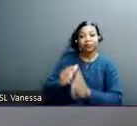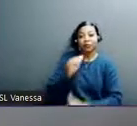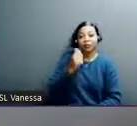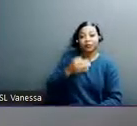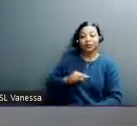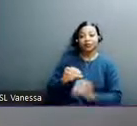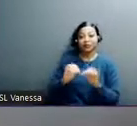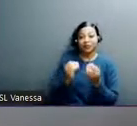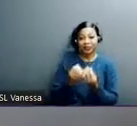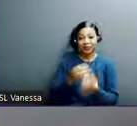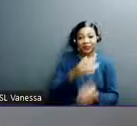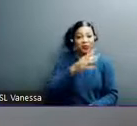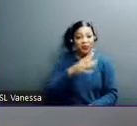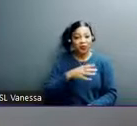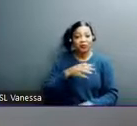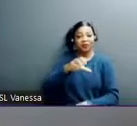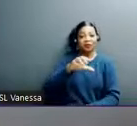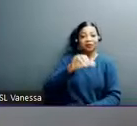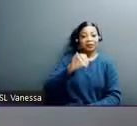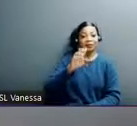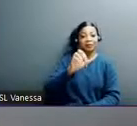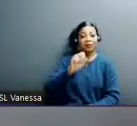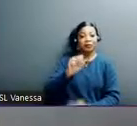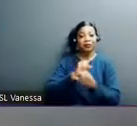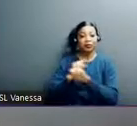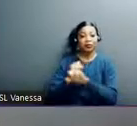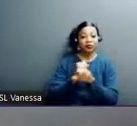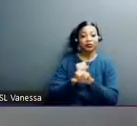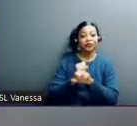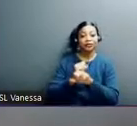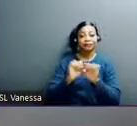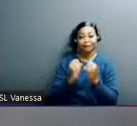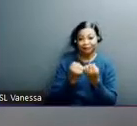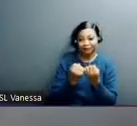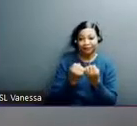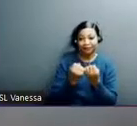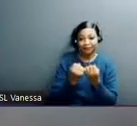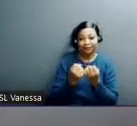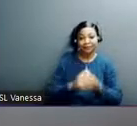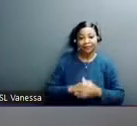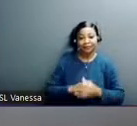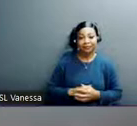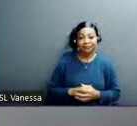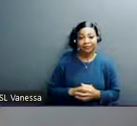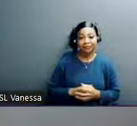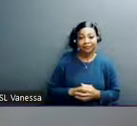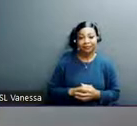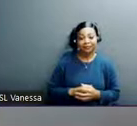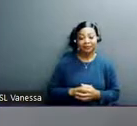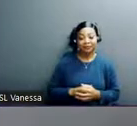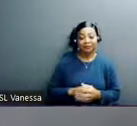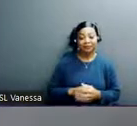Women's Cybersecurity Society, and also the International